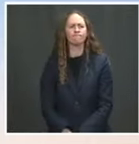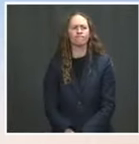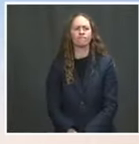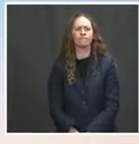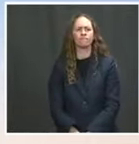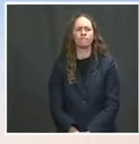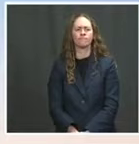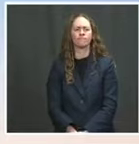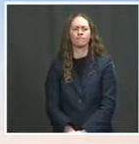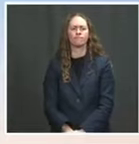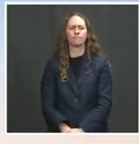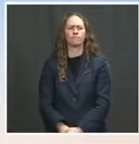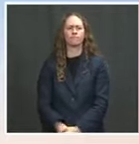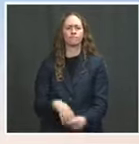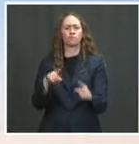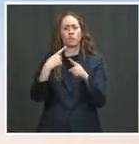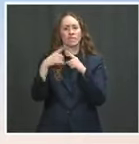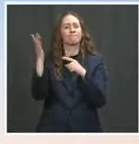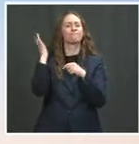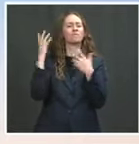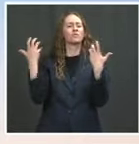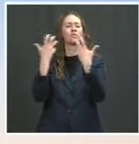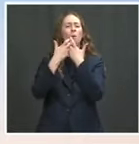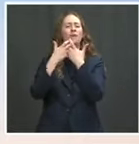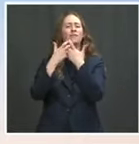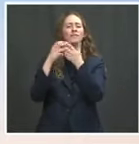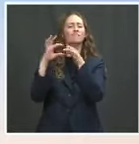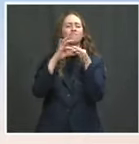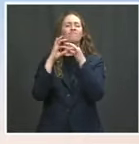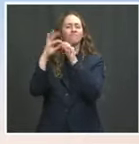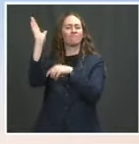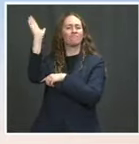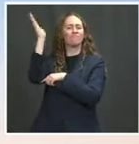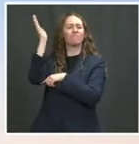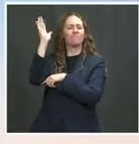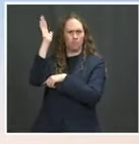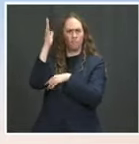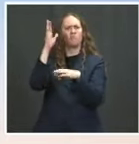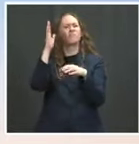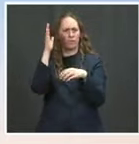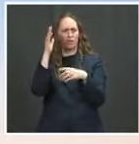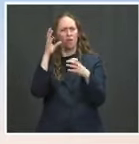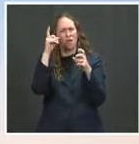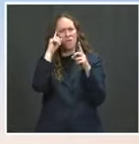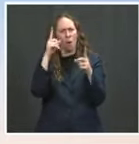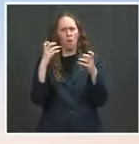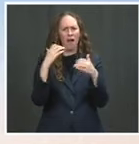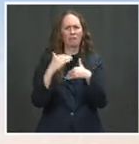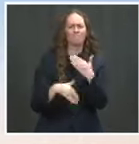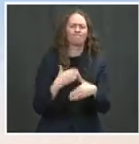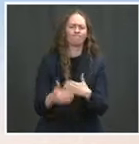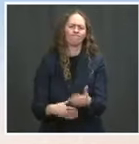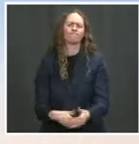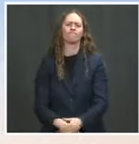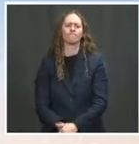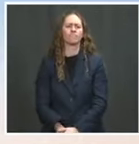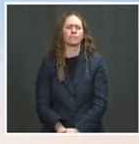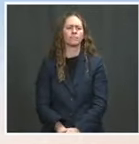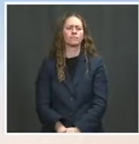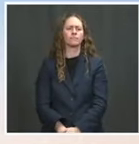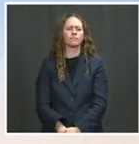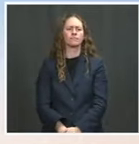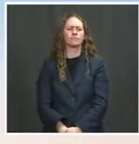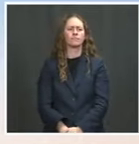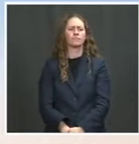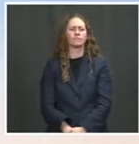to find common ground, find agreement on what pieces we can move forward. And he certainly believes even as we've made progress at the border